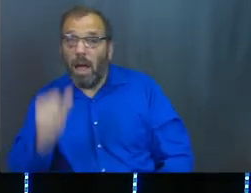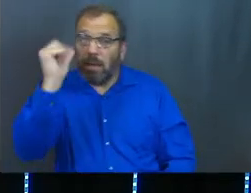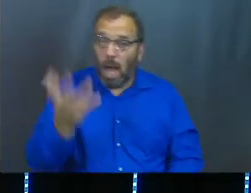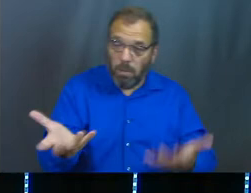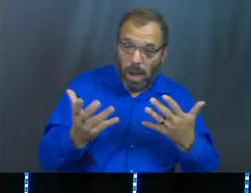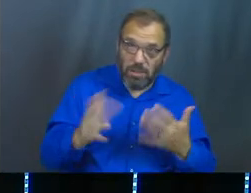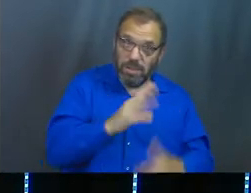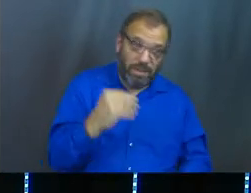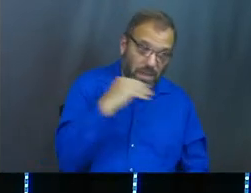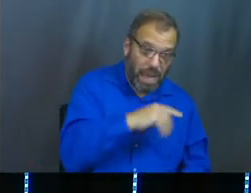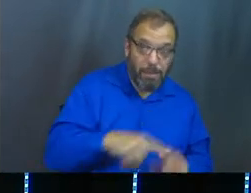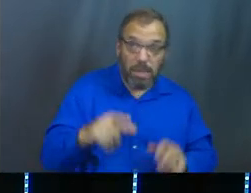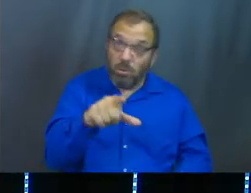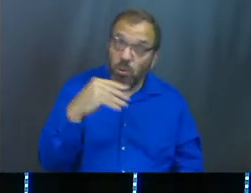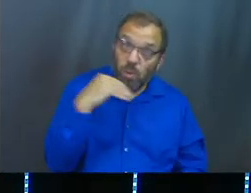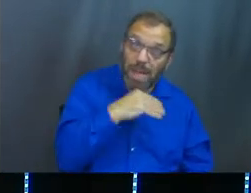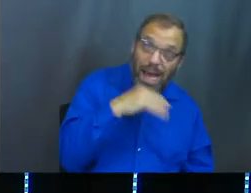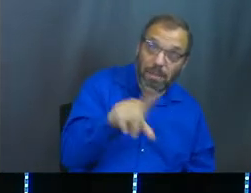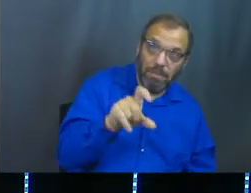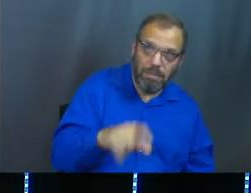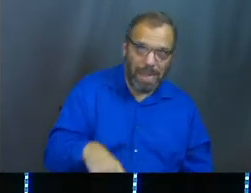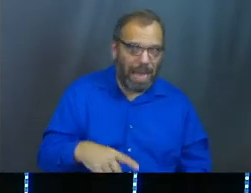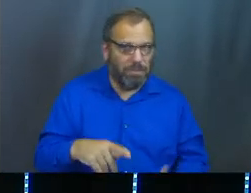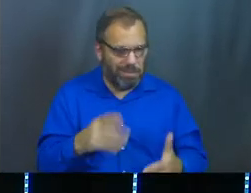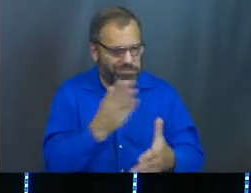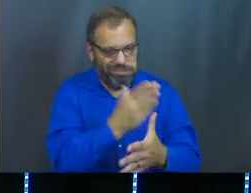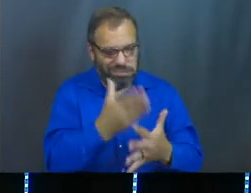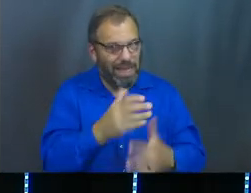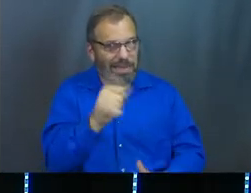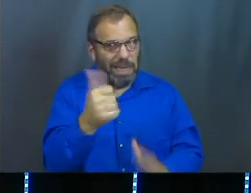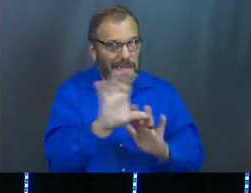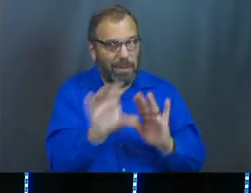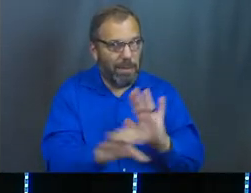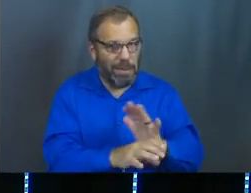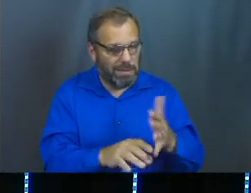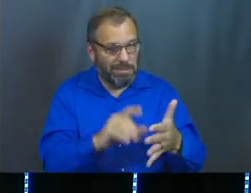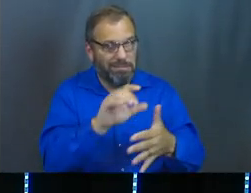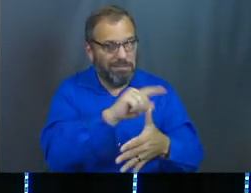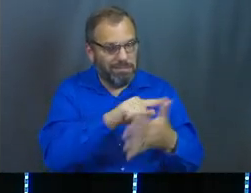God wants you to never lie, but do you lie? I'm just going right down to the Ten Commandments.